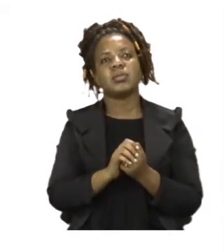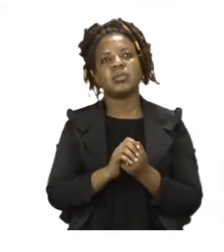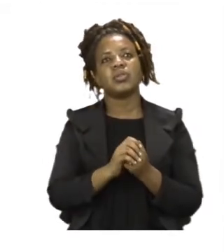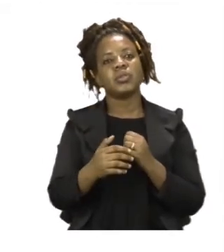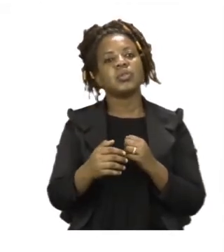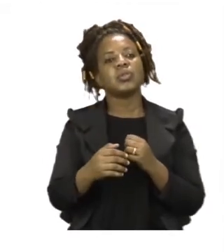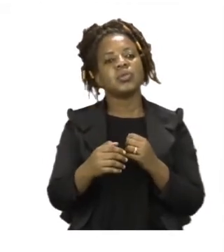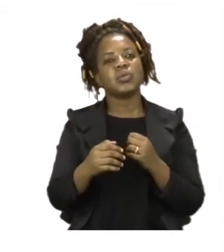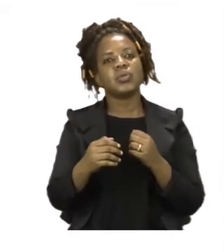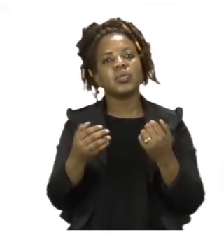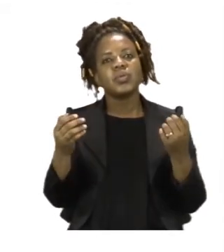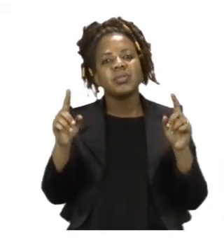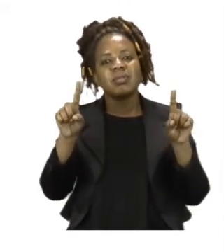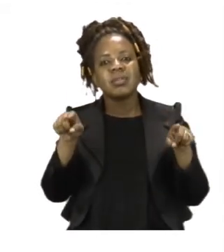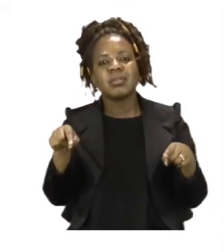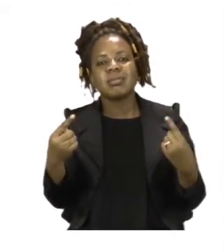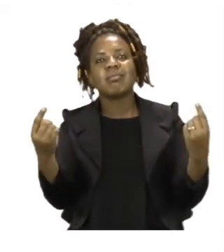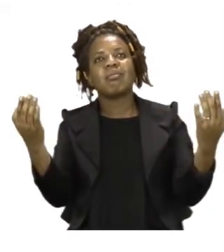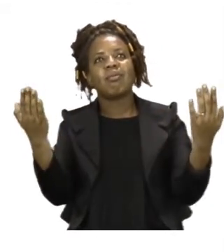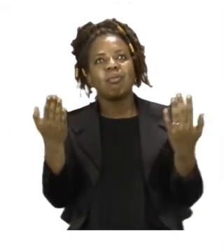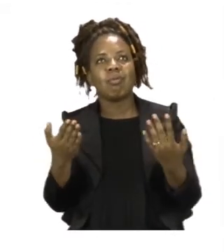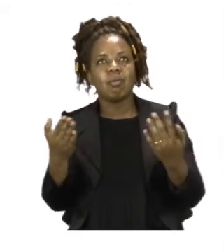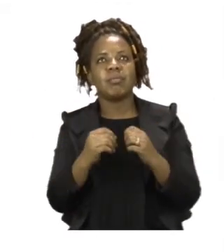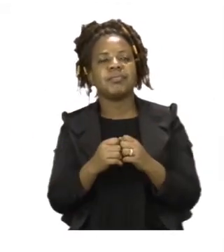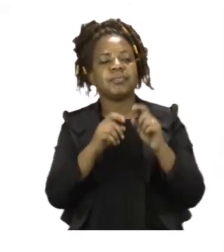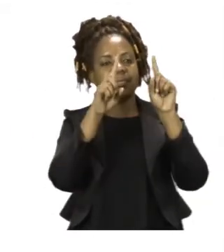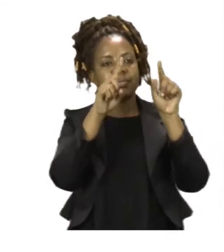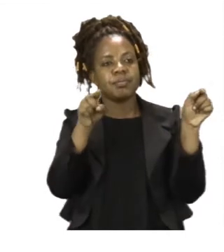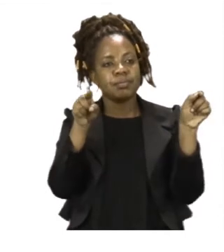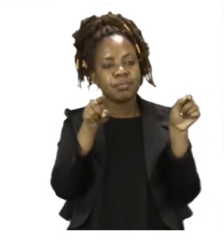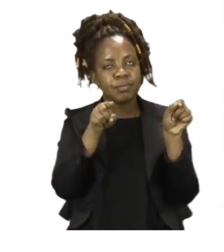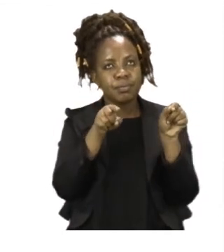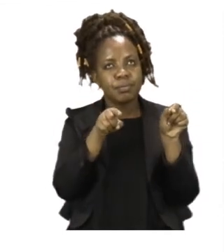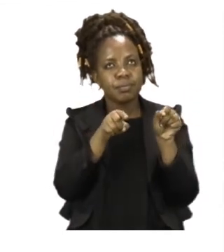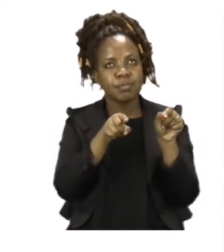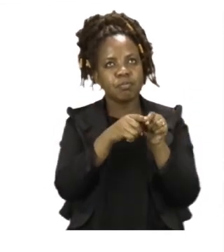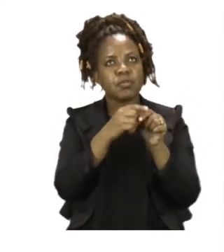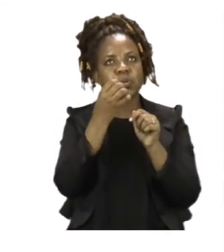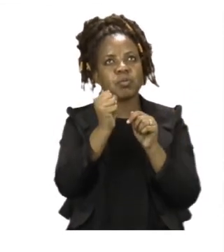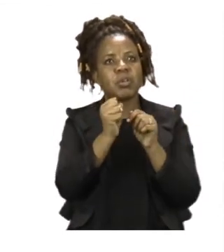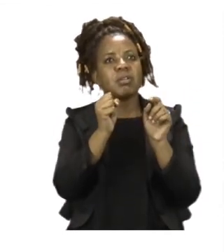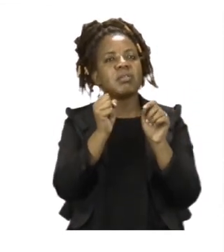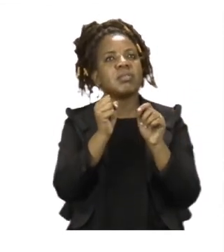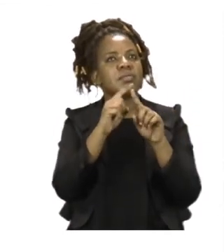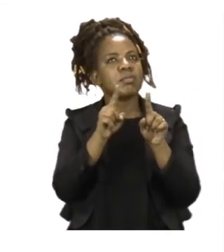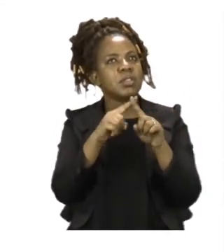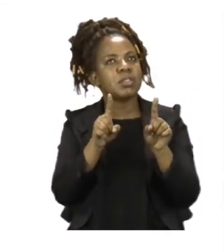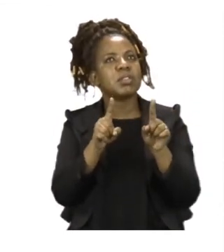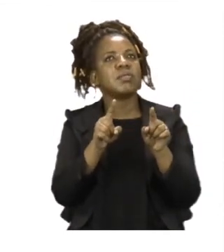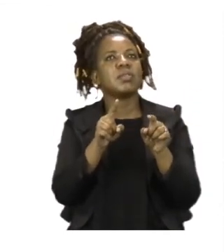box beside we are given different prepositions. Now we're going to try and put these three